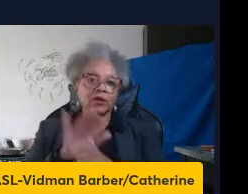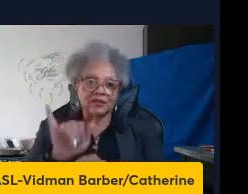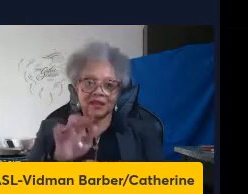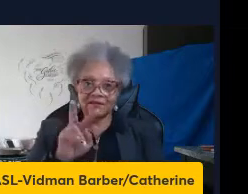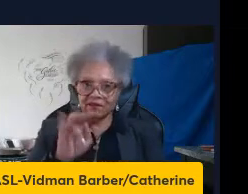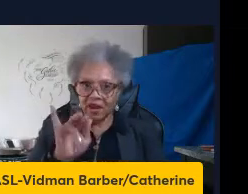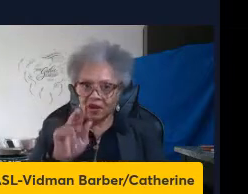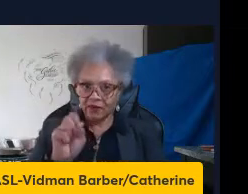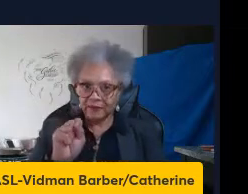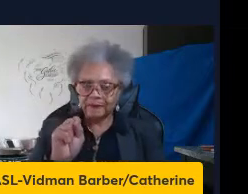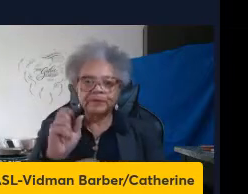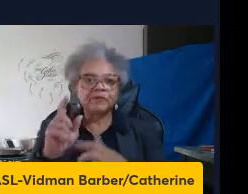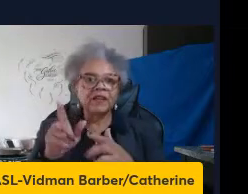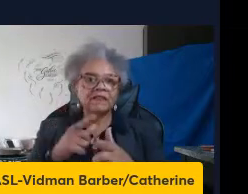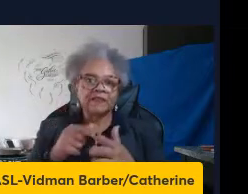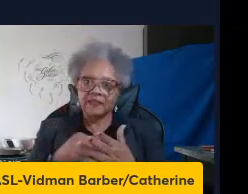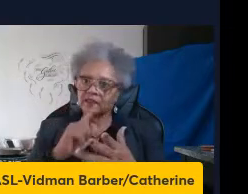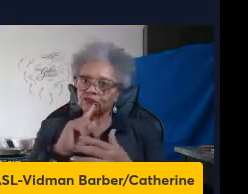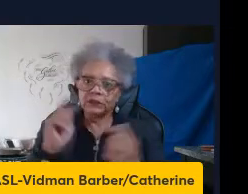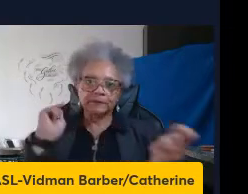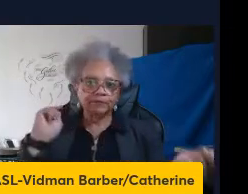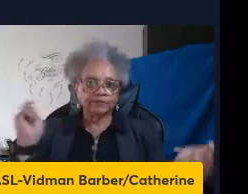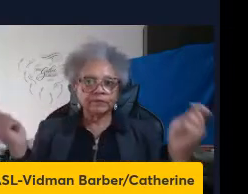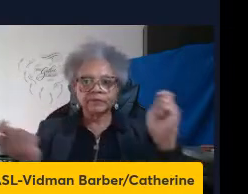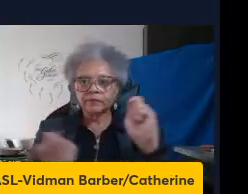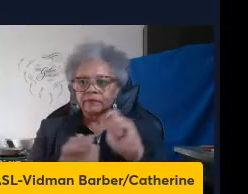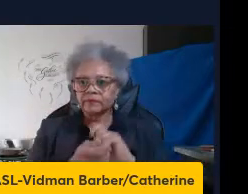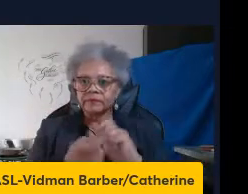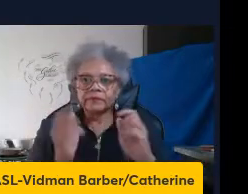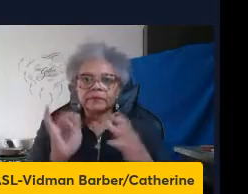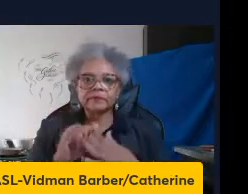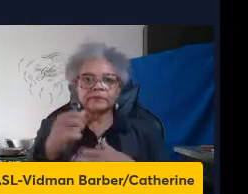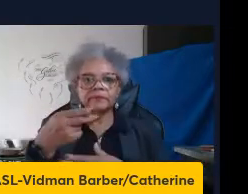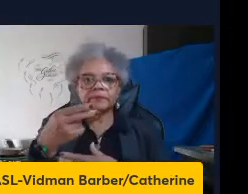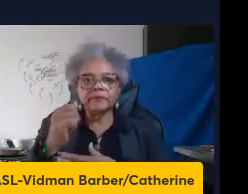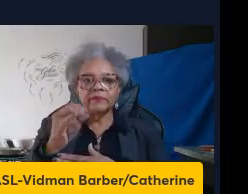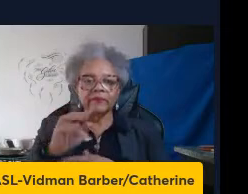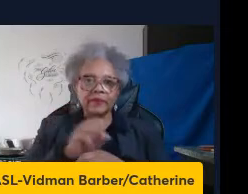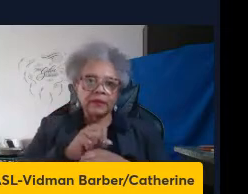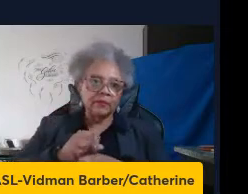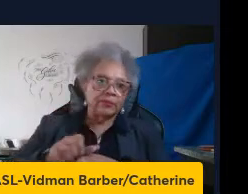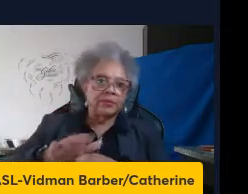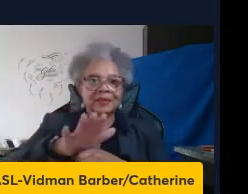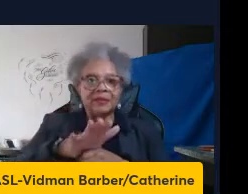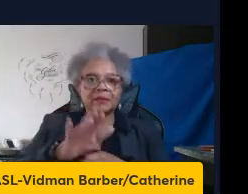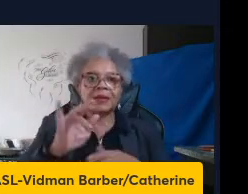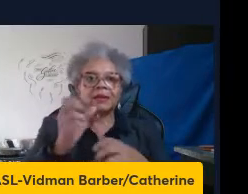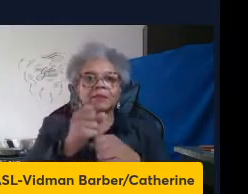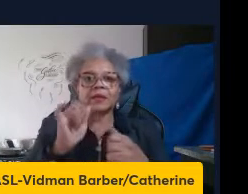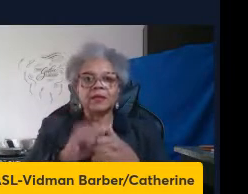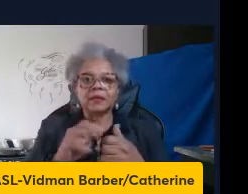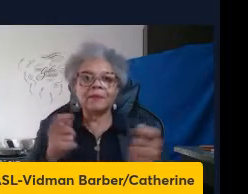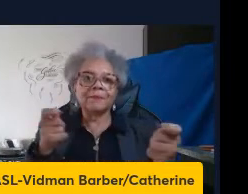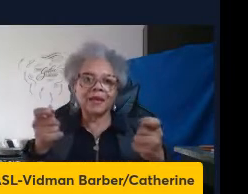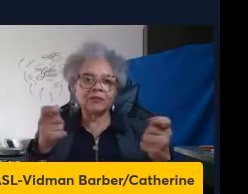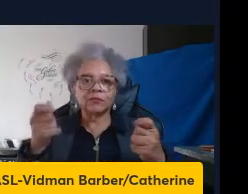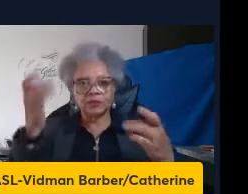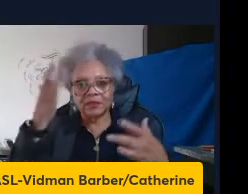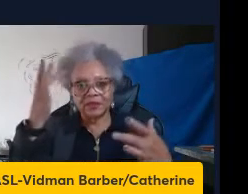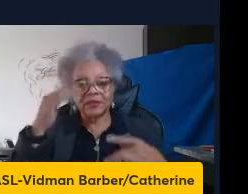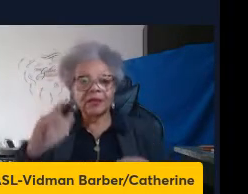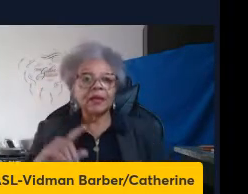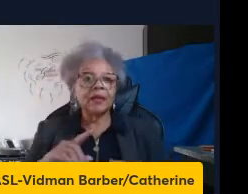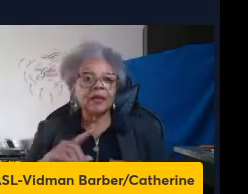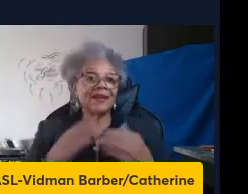This has revolutionized the HIV pandemic and really made it a manageable disease. Despite this, however,